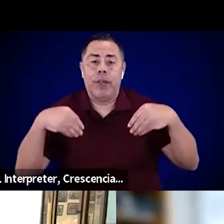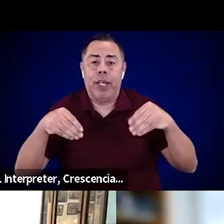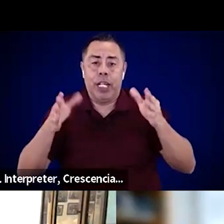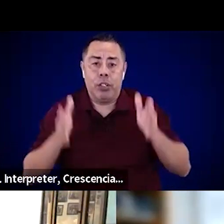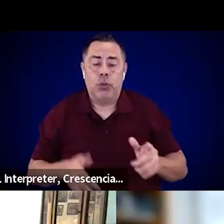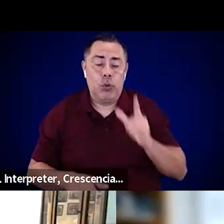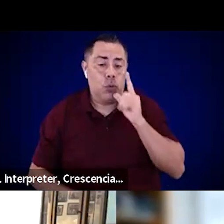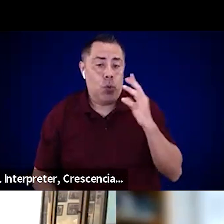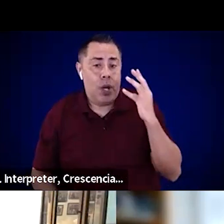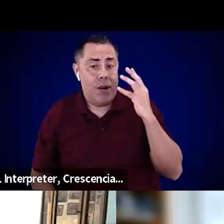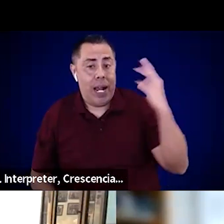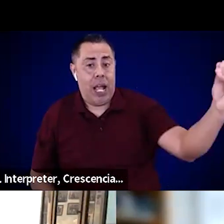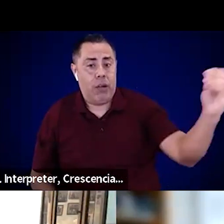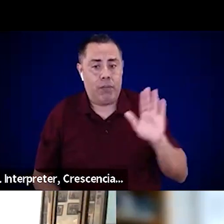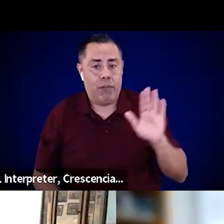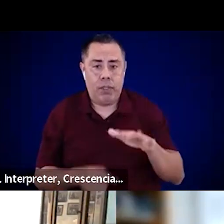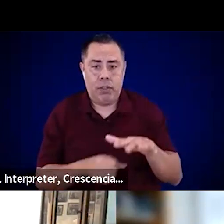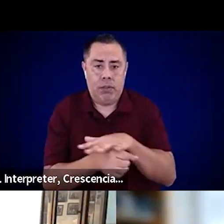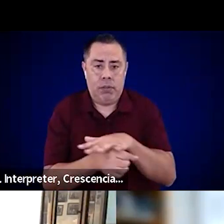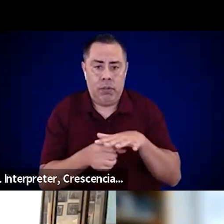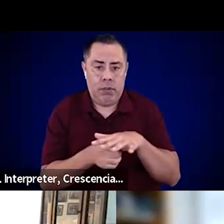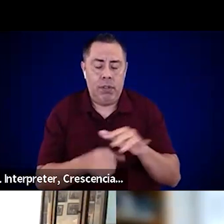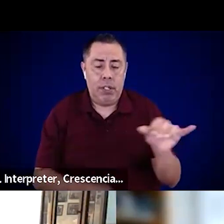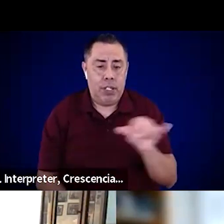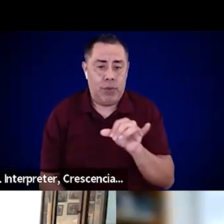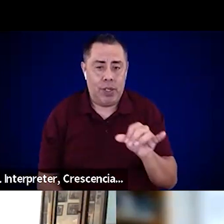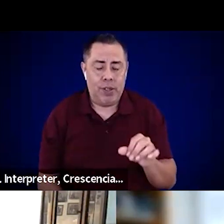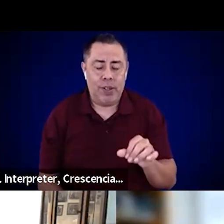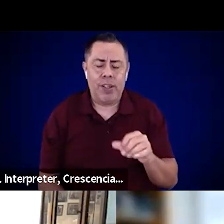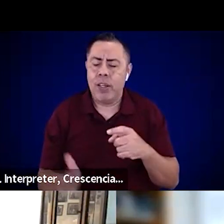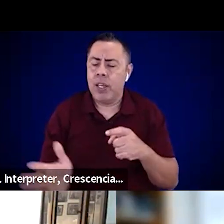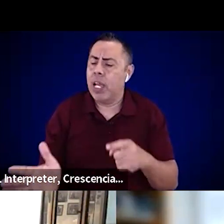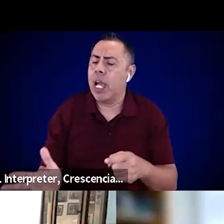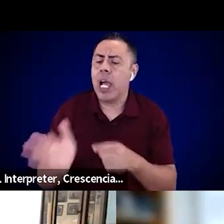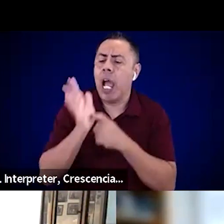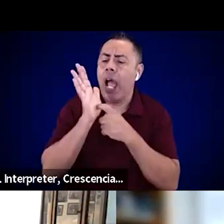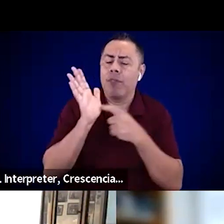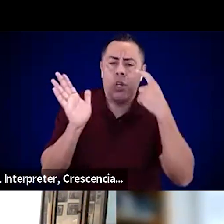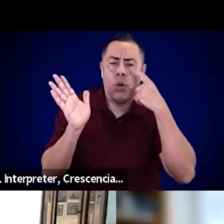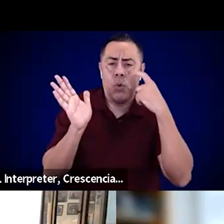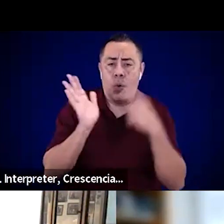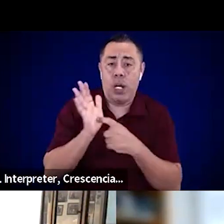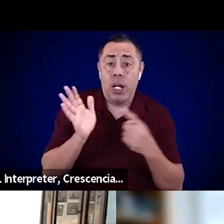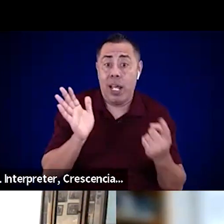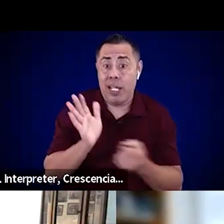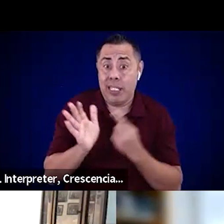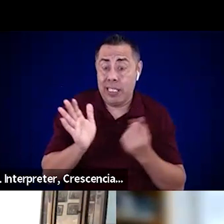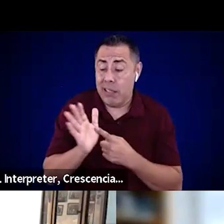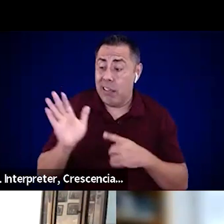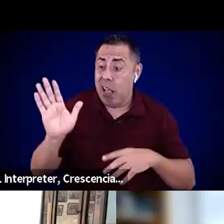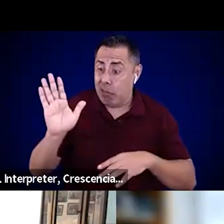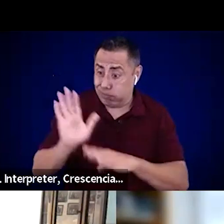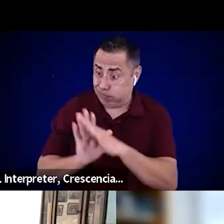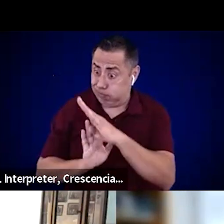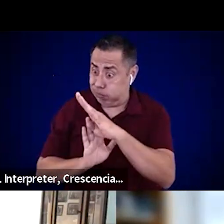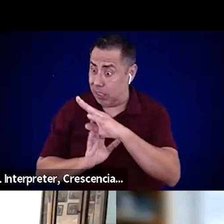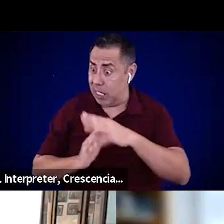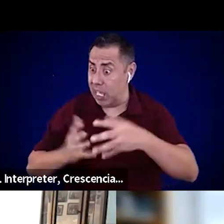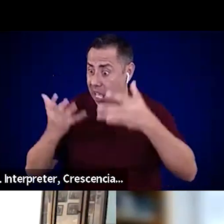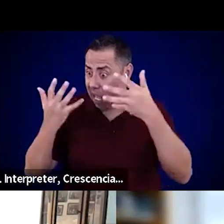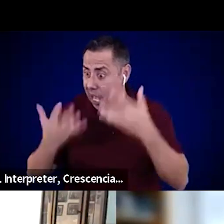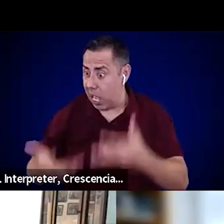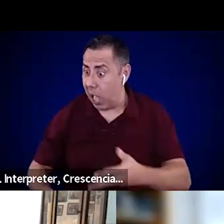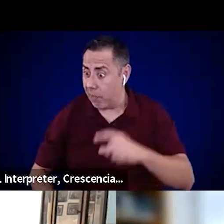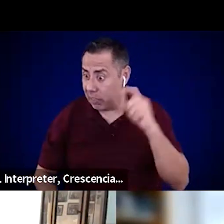Right. That recognition that there's going to have to be a surge capacity. And if those contracts, to your